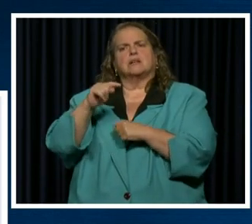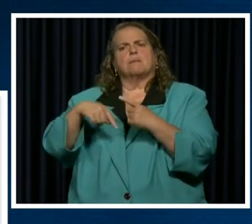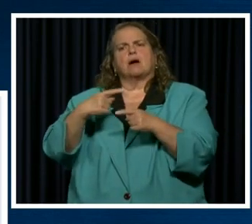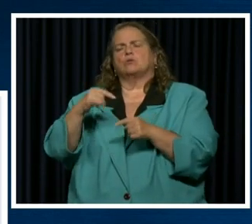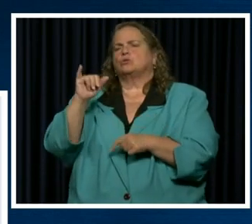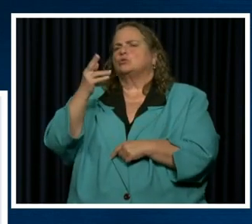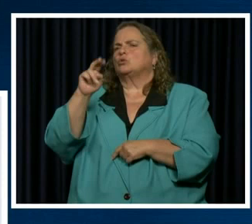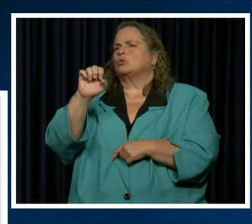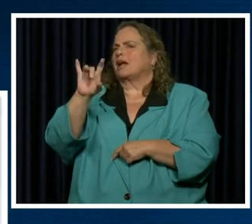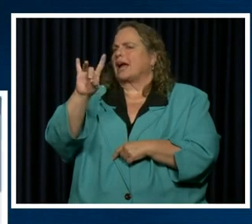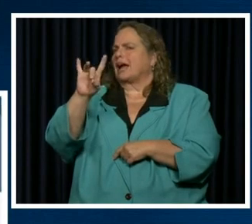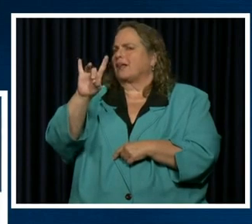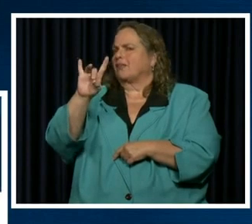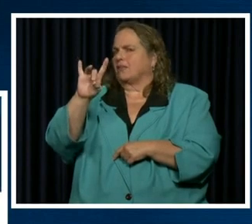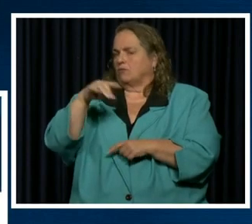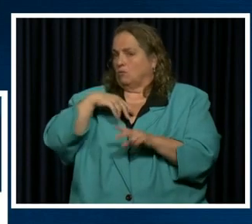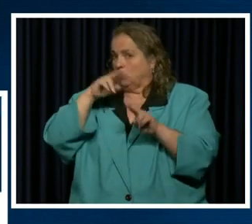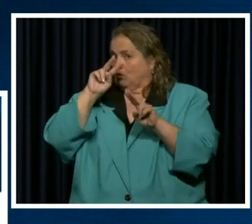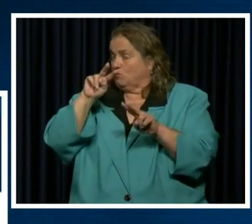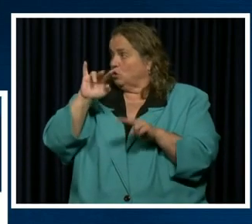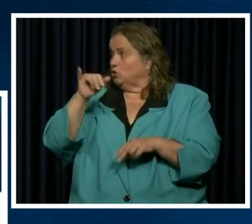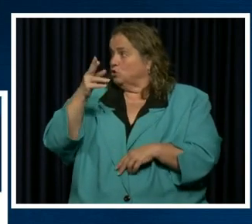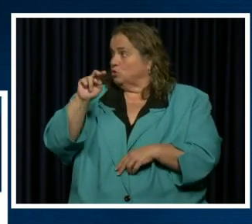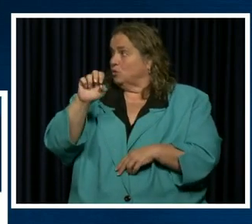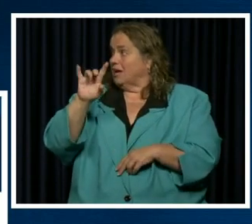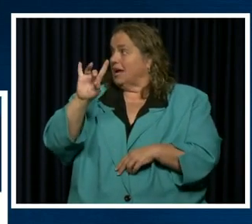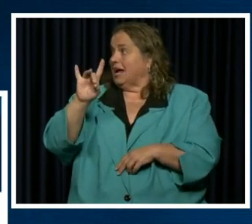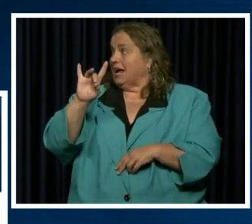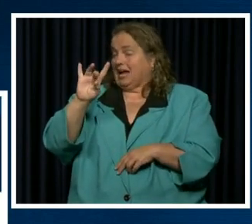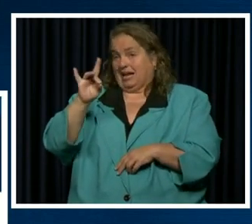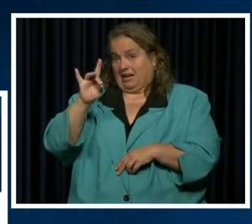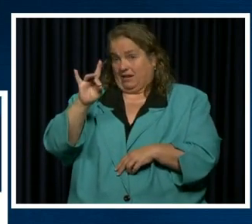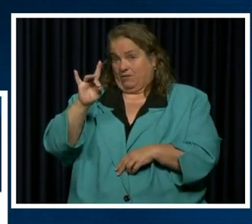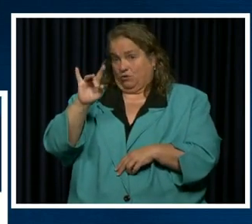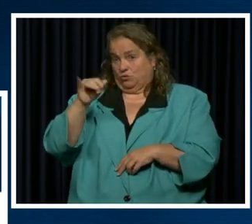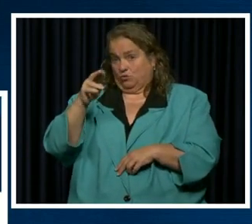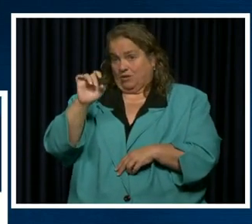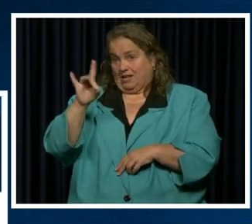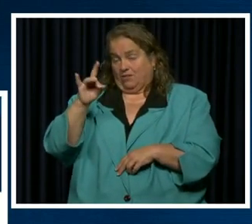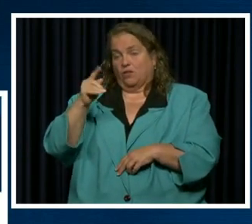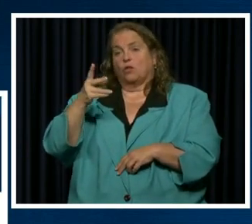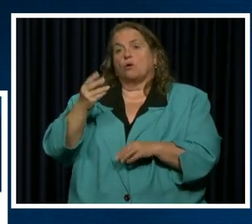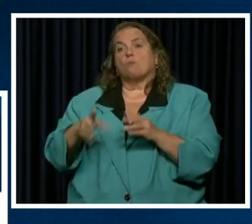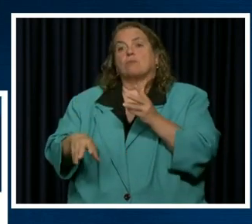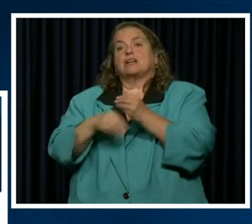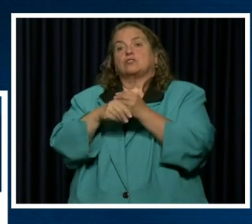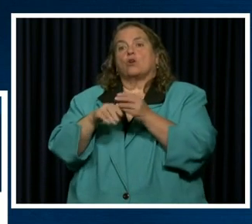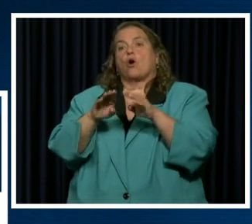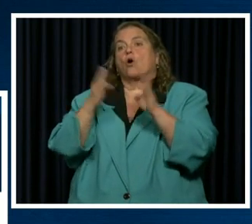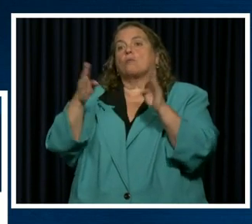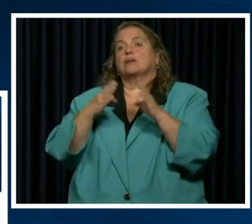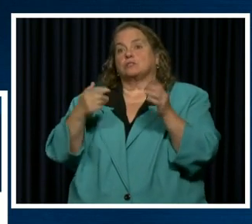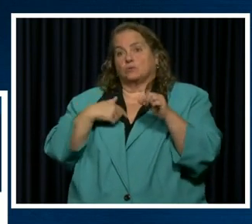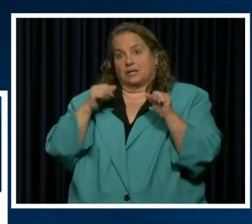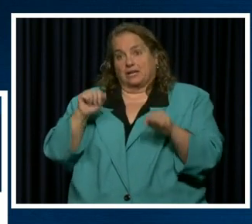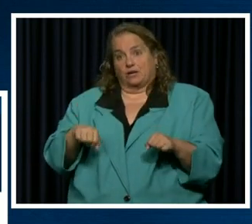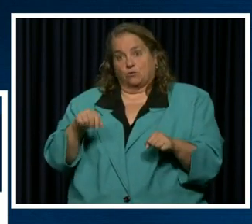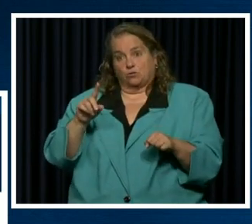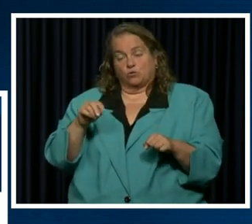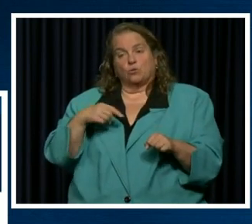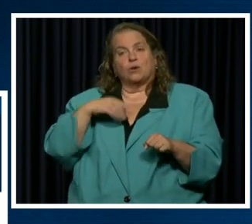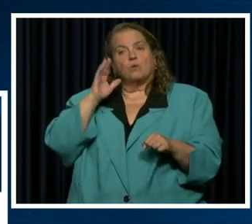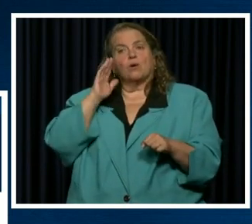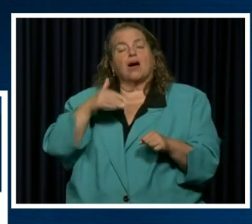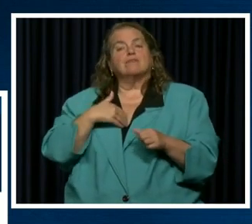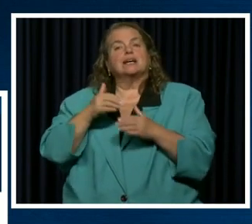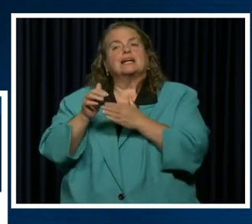we look forward, um, on June 8th, here are some of the additional openings that we will be able to do. We're gonna